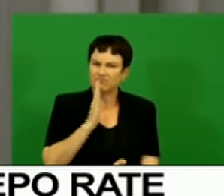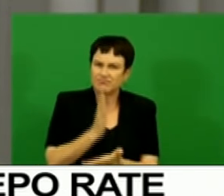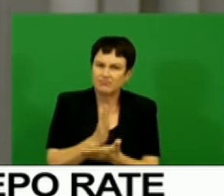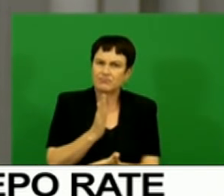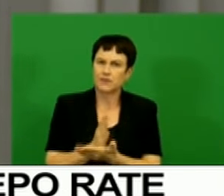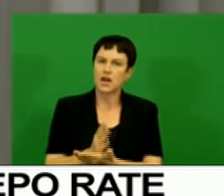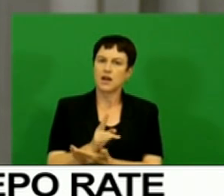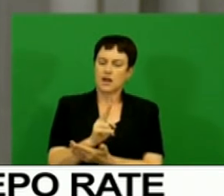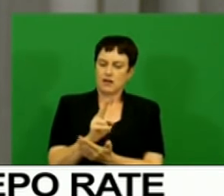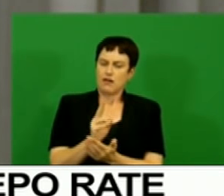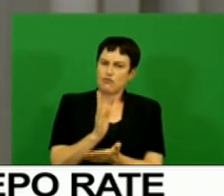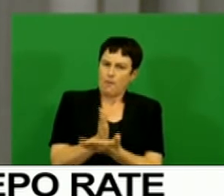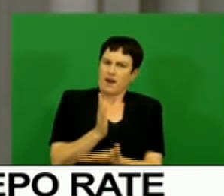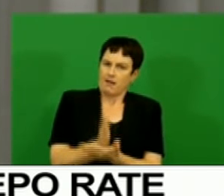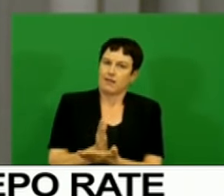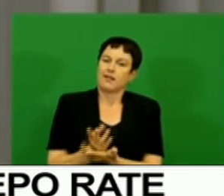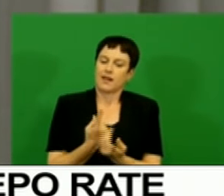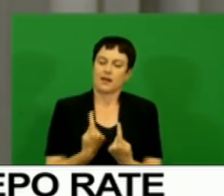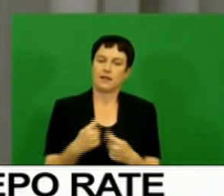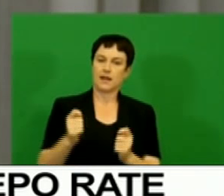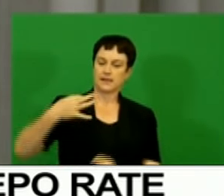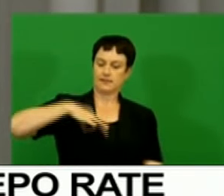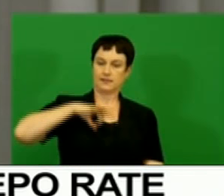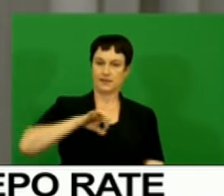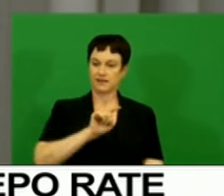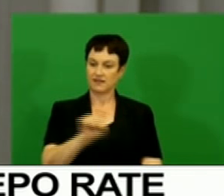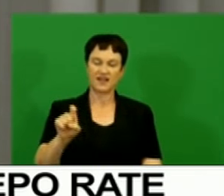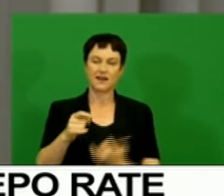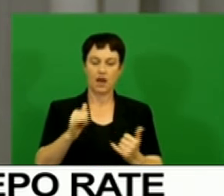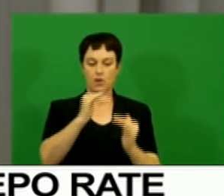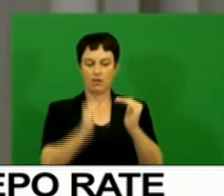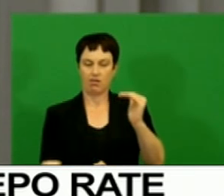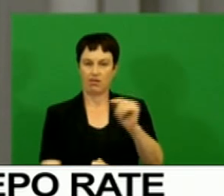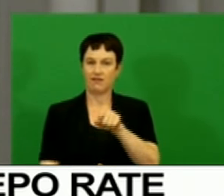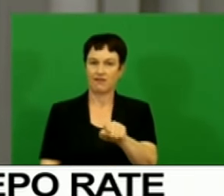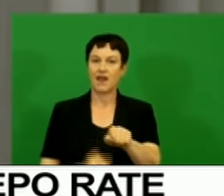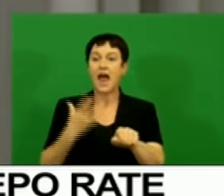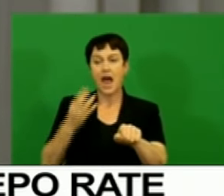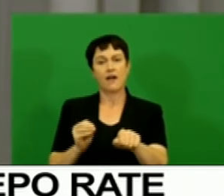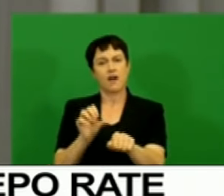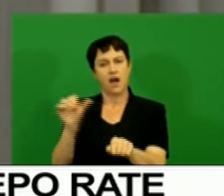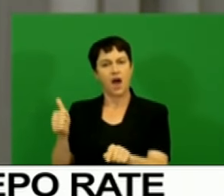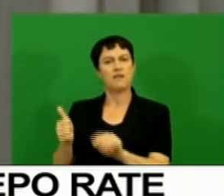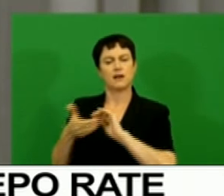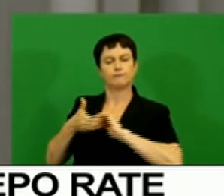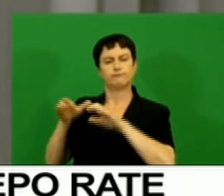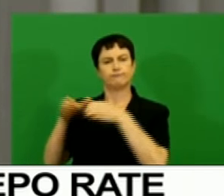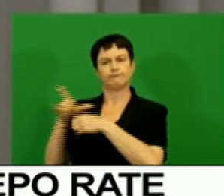consistent with the lower wage settlement rates reported by Andrew Levy employment publications.